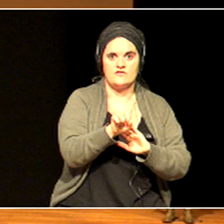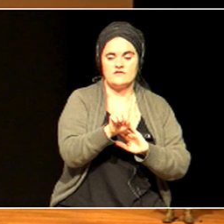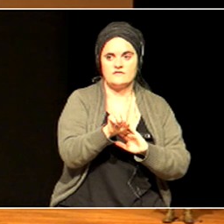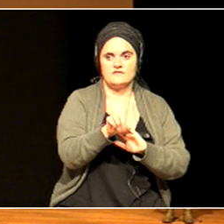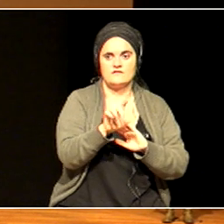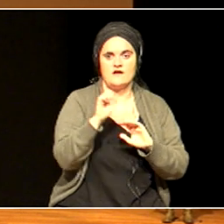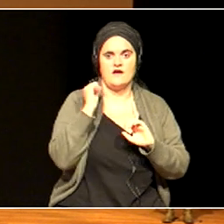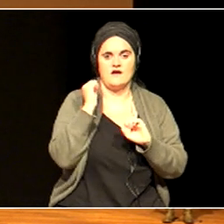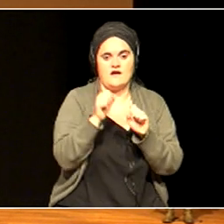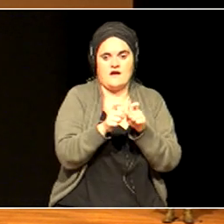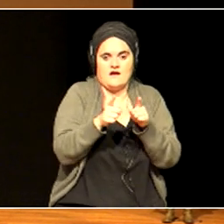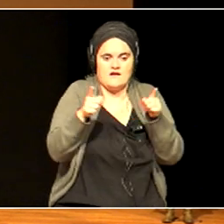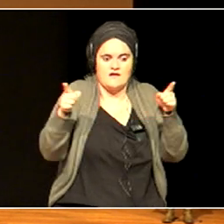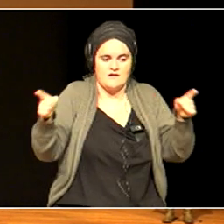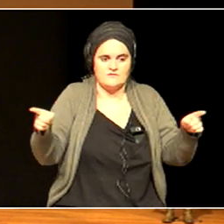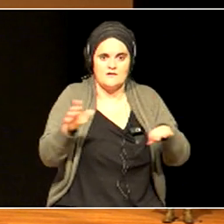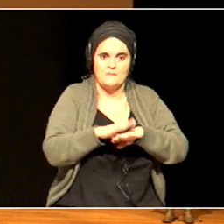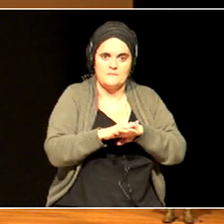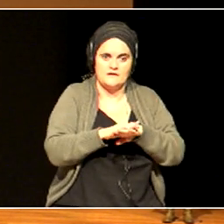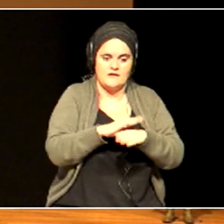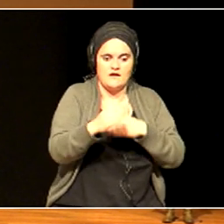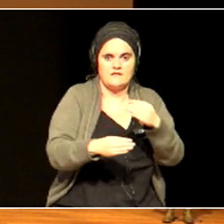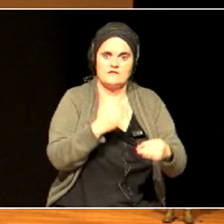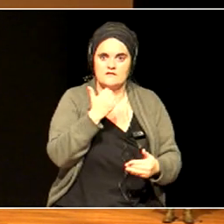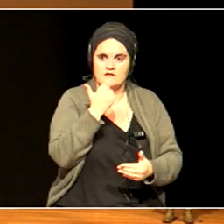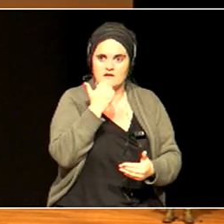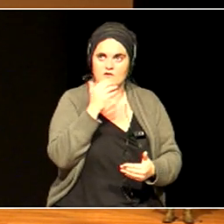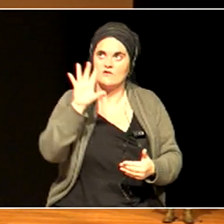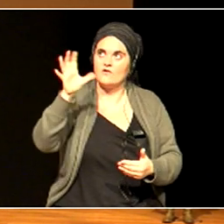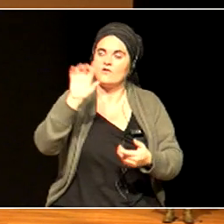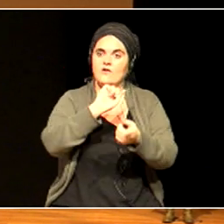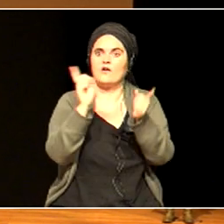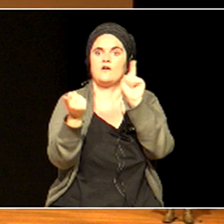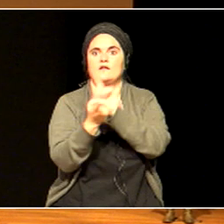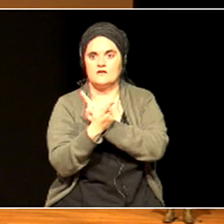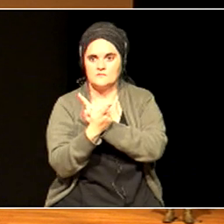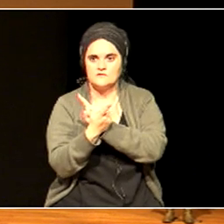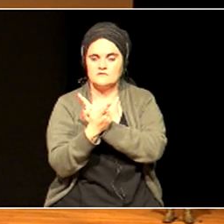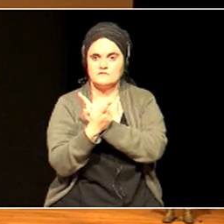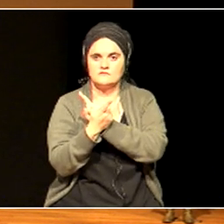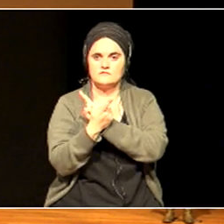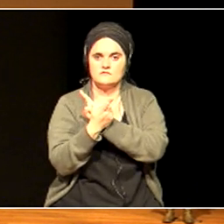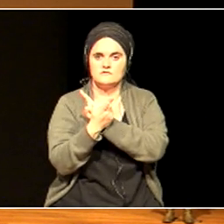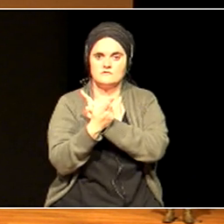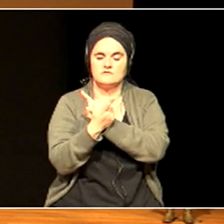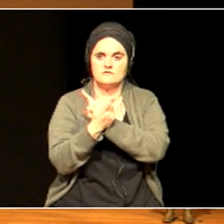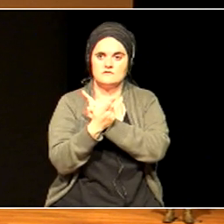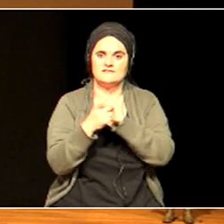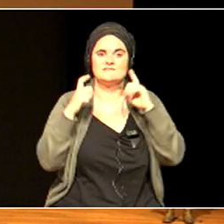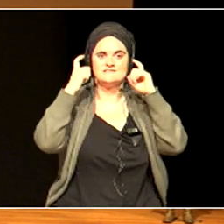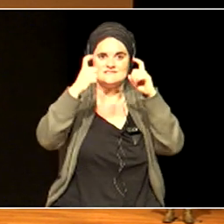make dramatic, dramatic changes. And they are, they do have to be